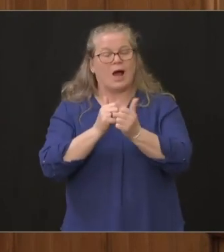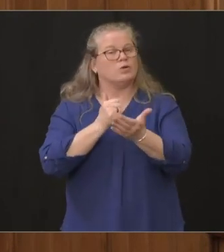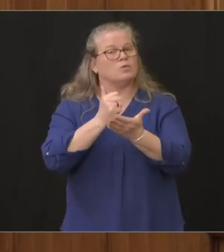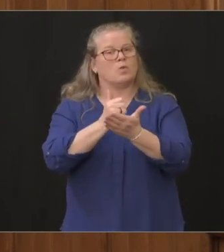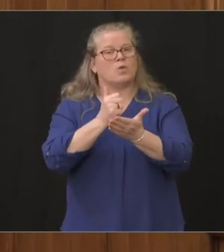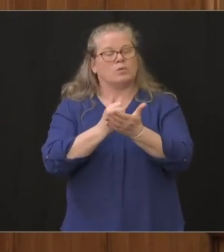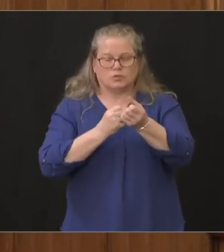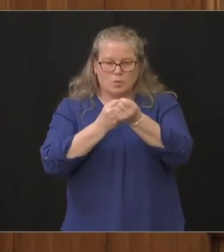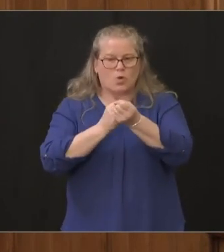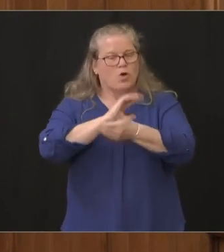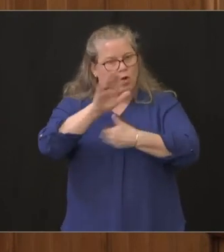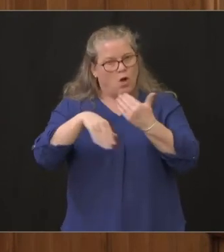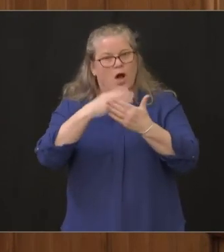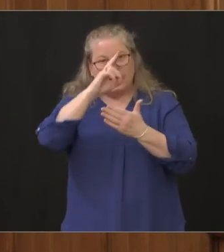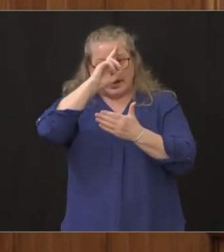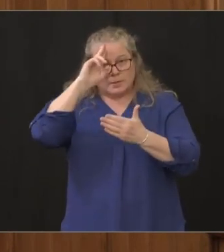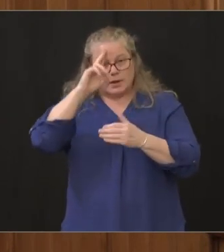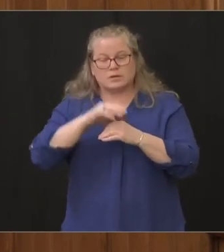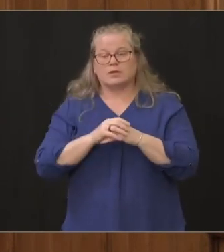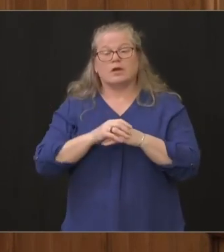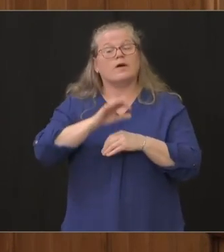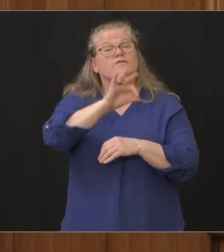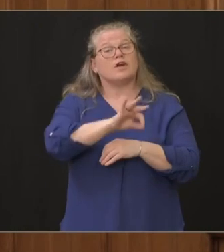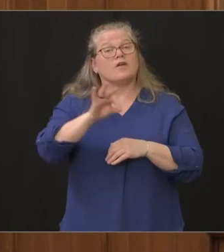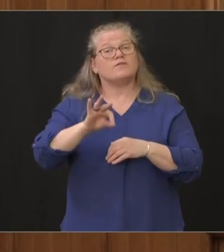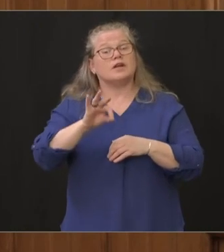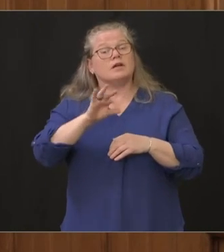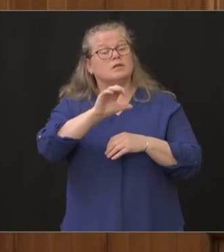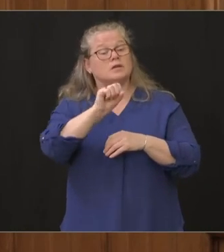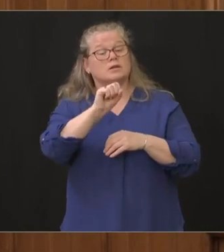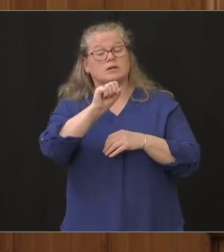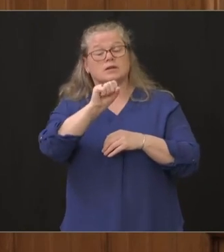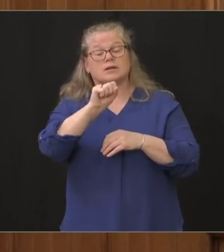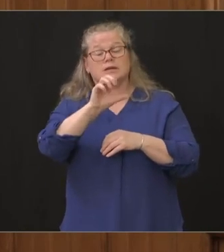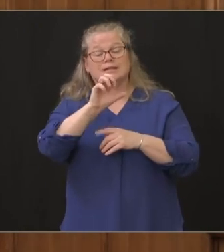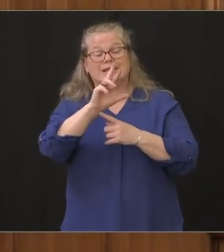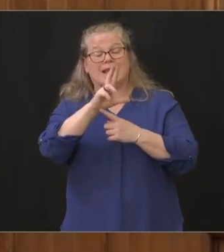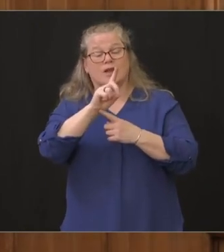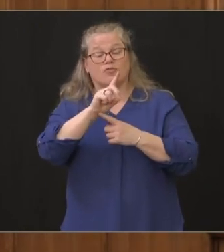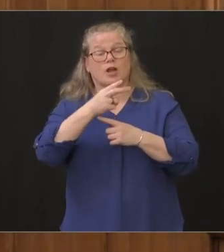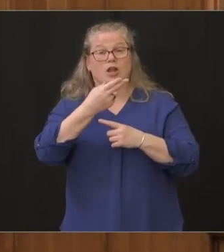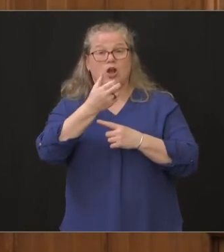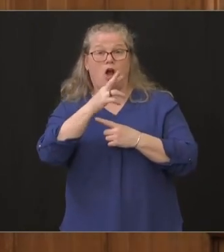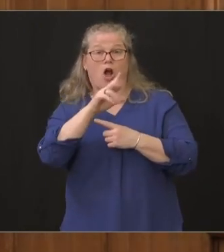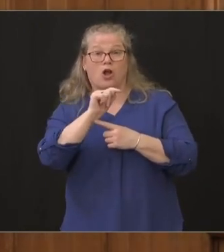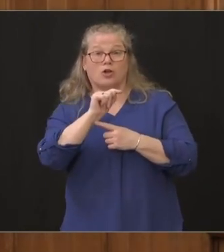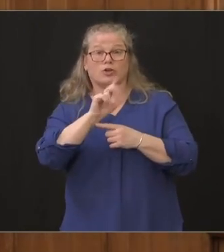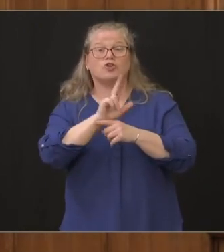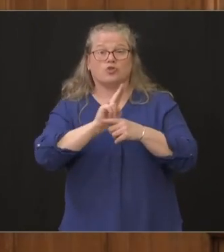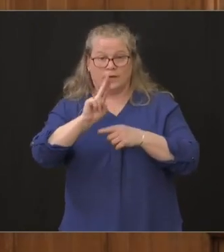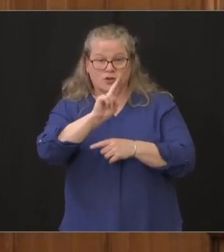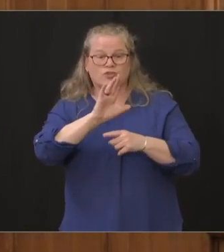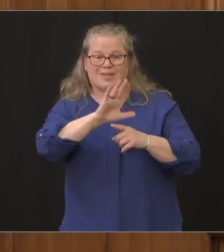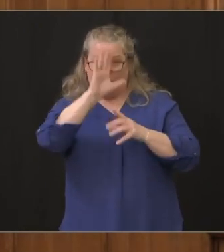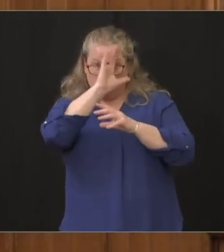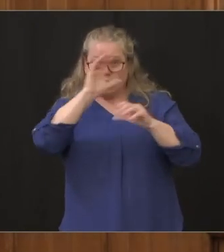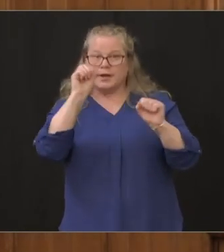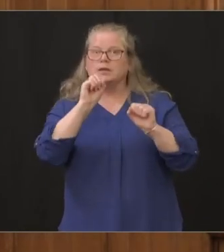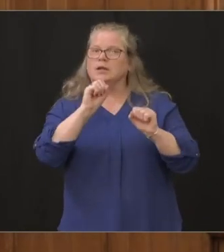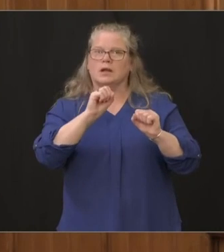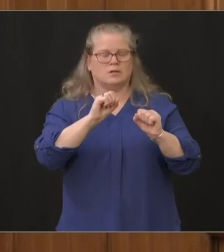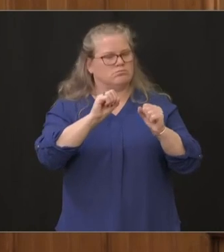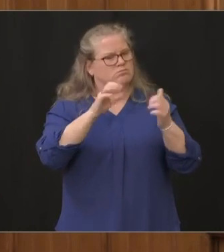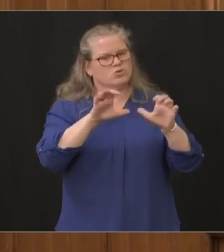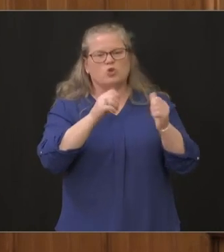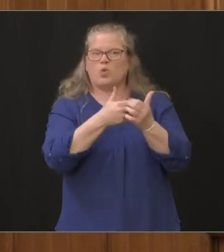region in fairfield county sacred heart university president john patillo very similarly uh president patillo did everything possible to give us